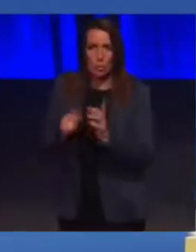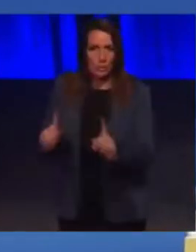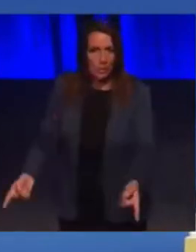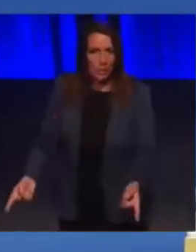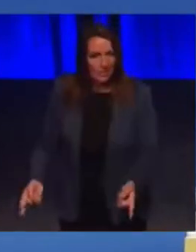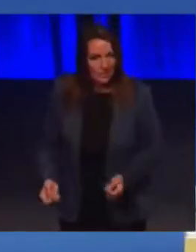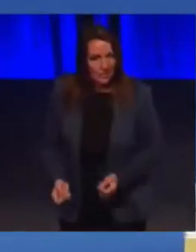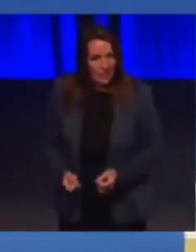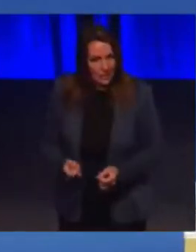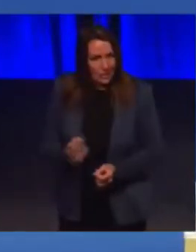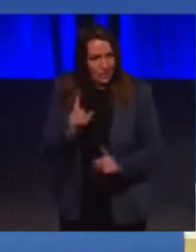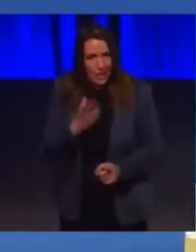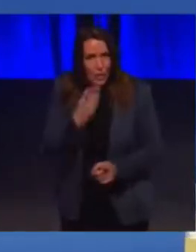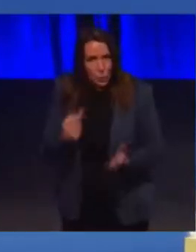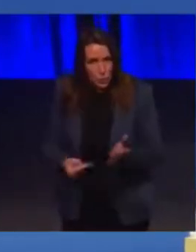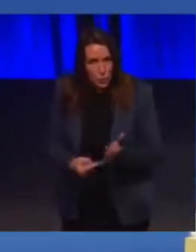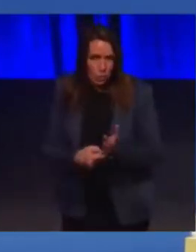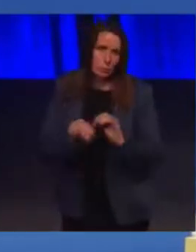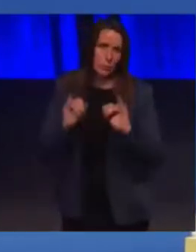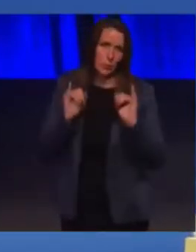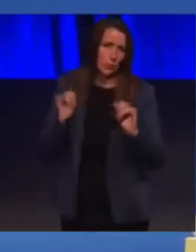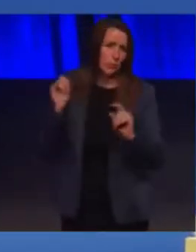that's a pretty fundamental thing.